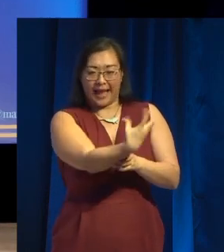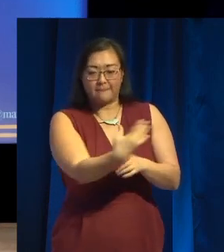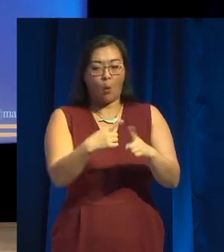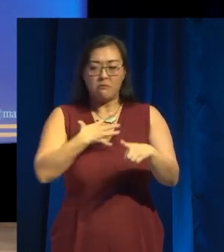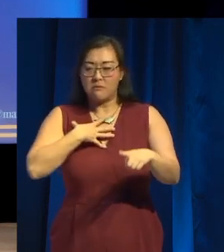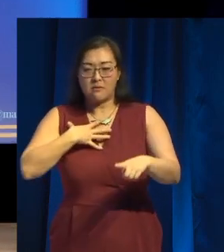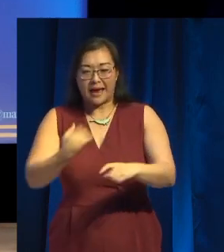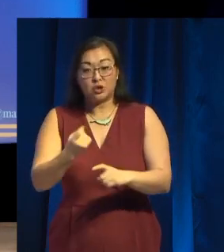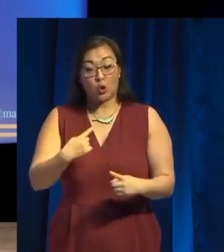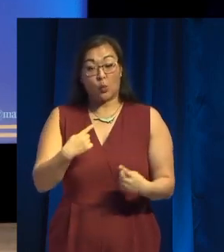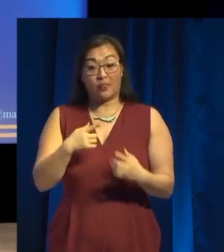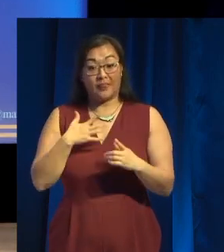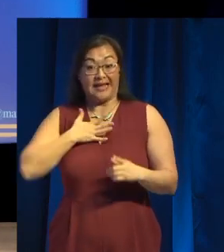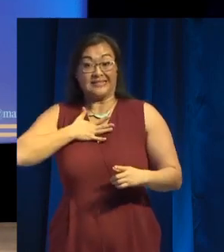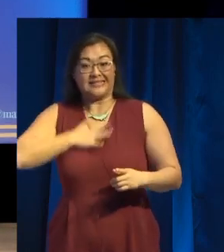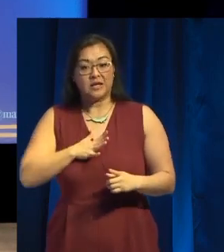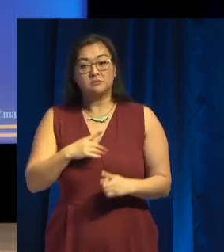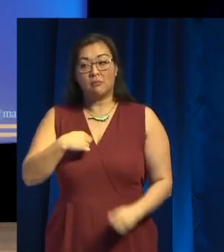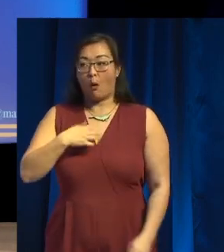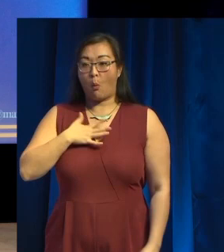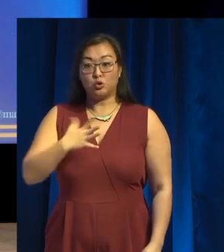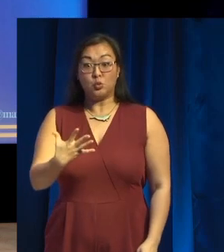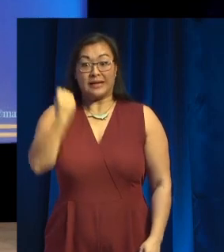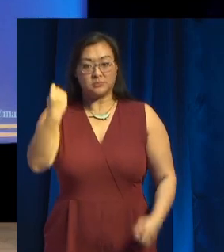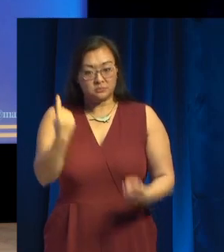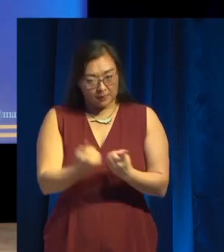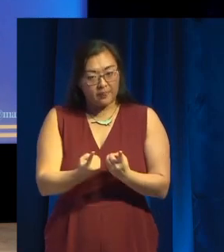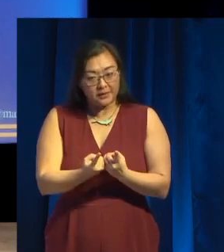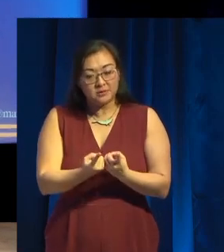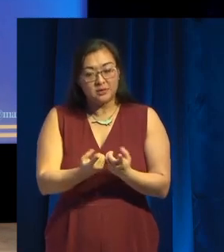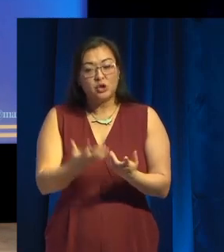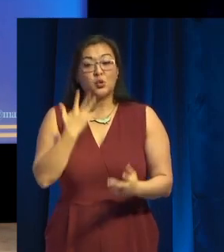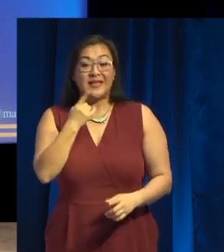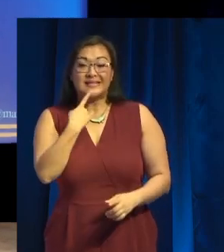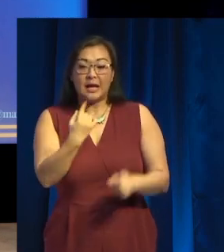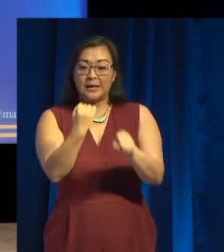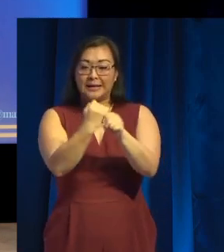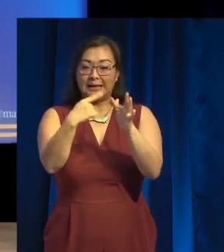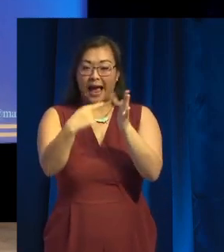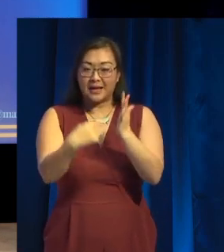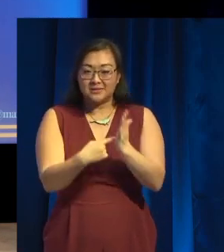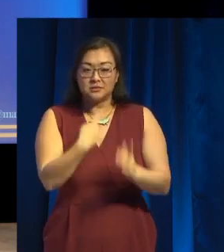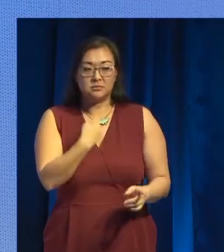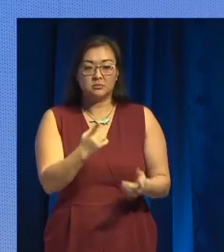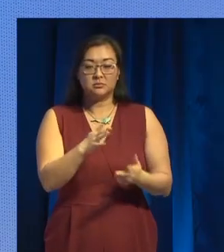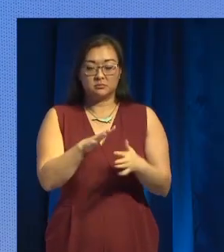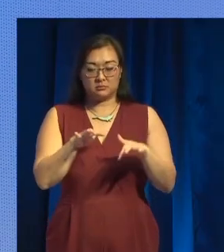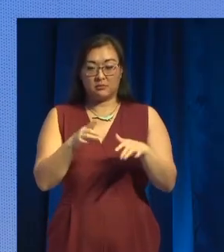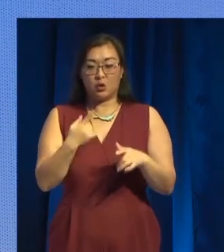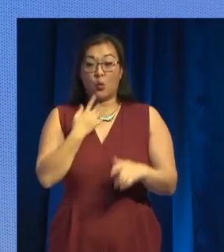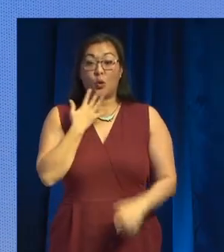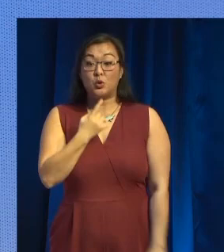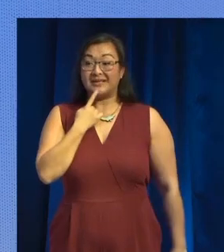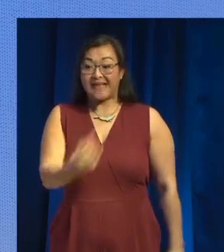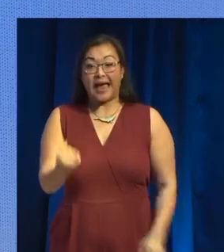to get something. And you say, whenever they want to, when they say get, it calls one piece of code that does the get action.